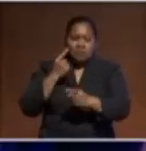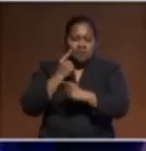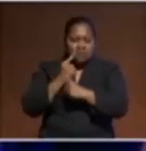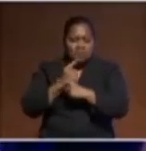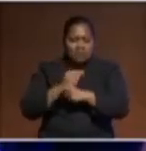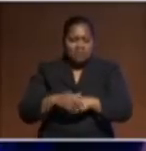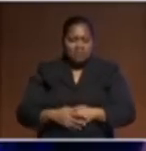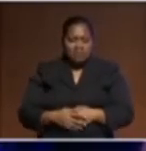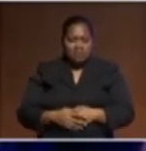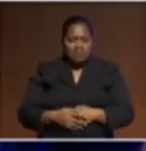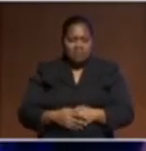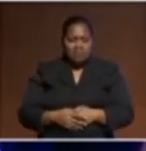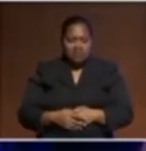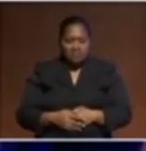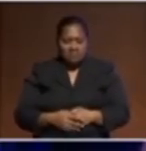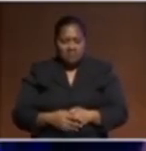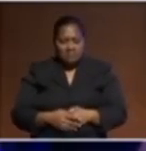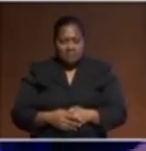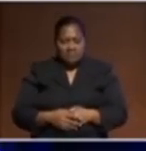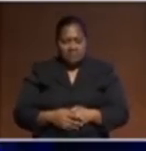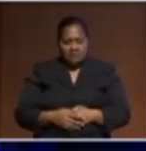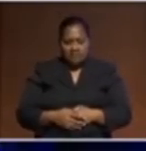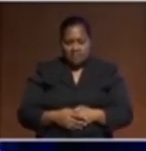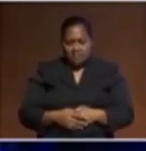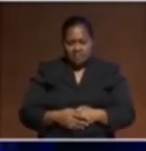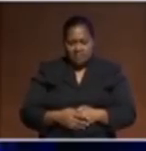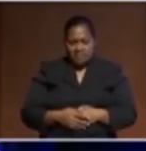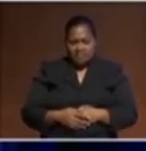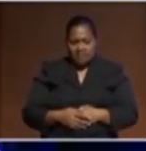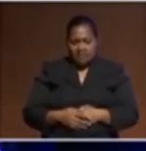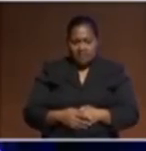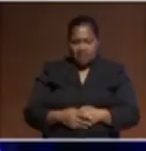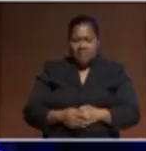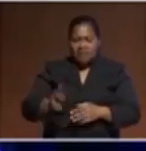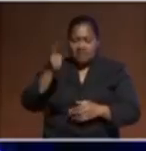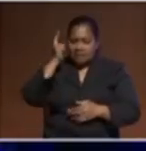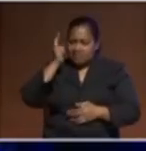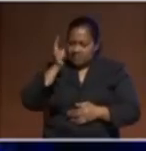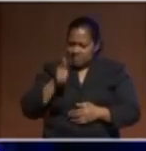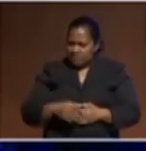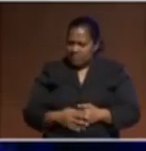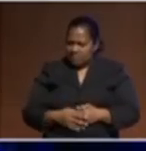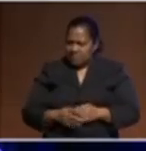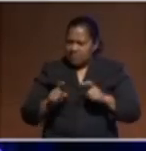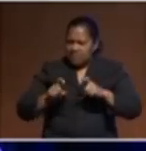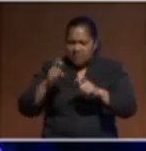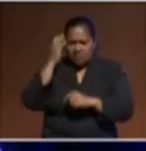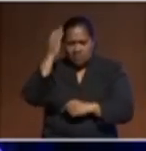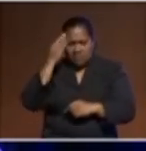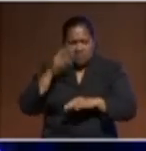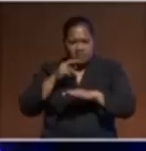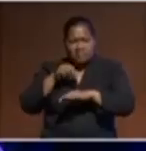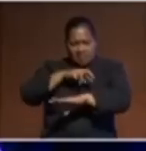a teacher, and this person was profoundly influential on me. They were an incredible teacher, and to this day, I consider to be one of the reasons